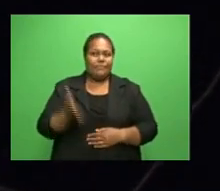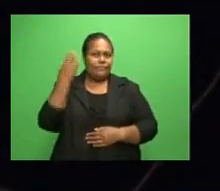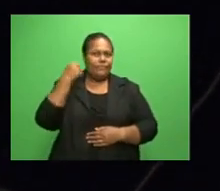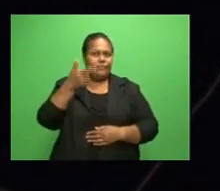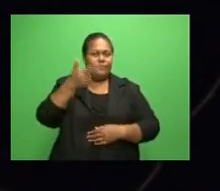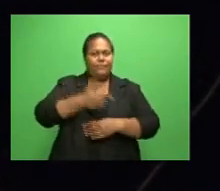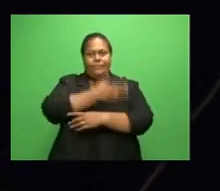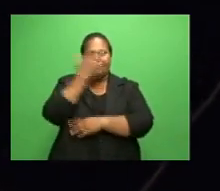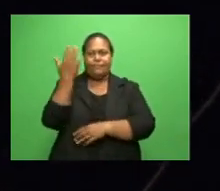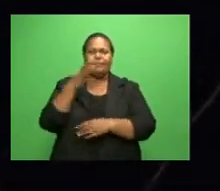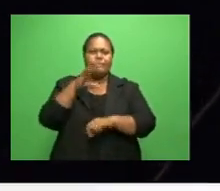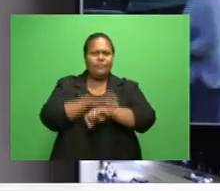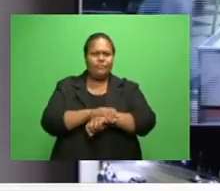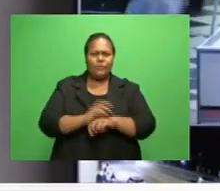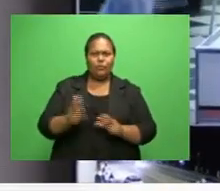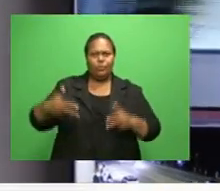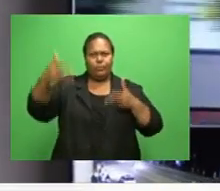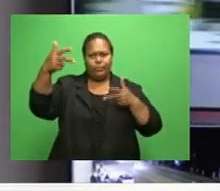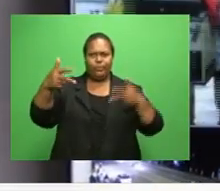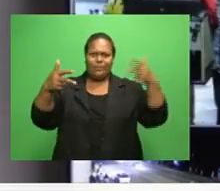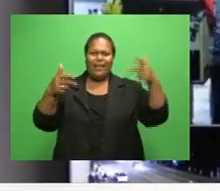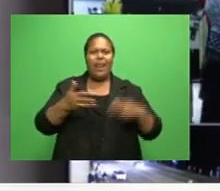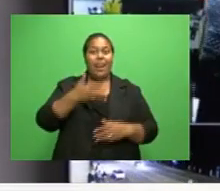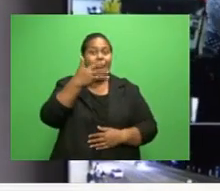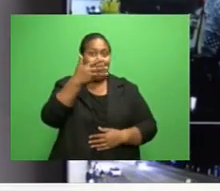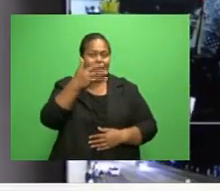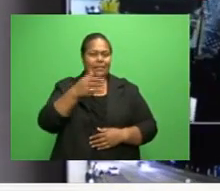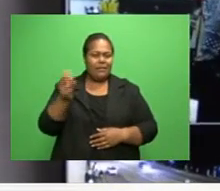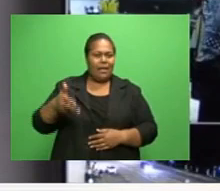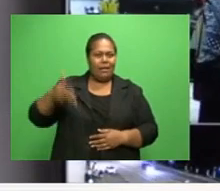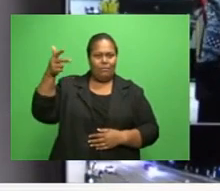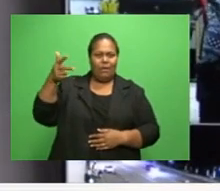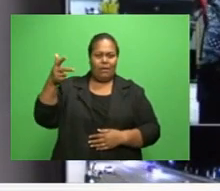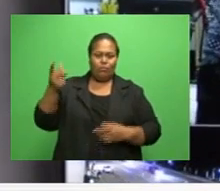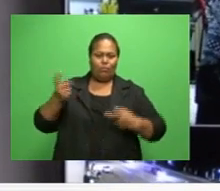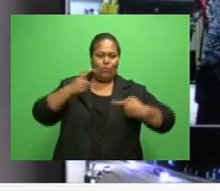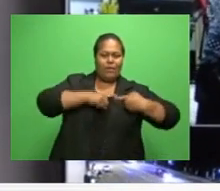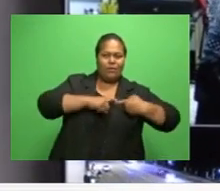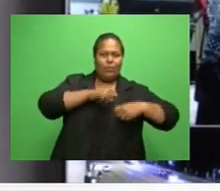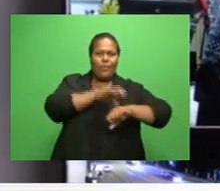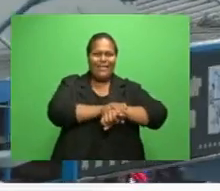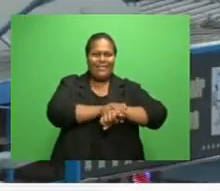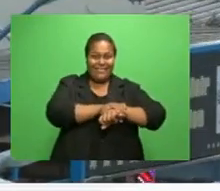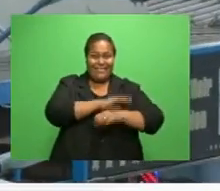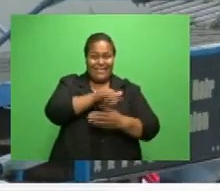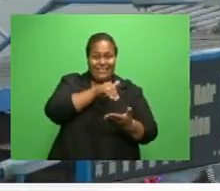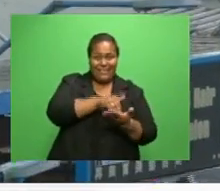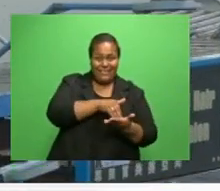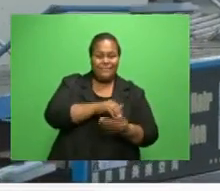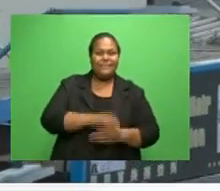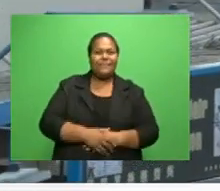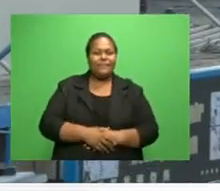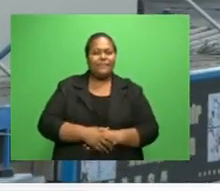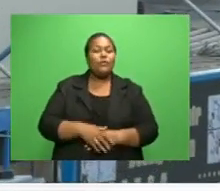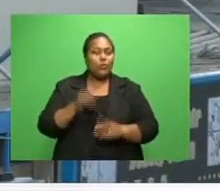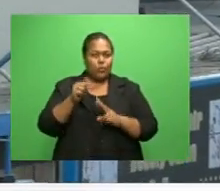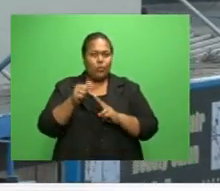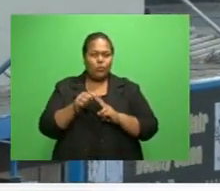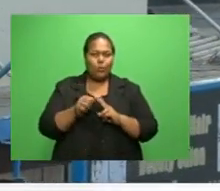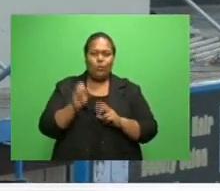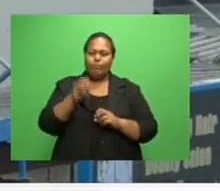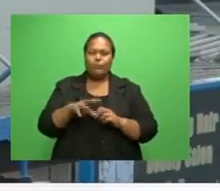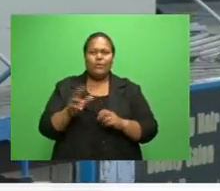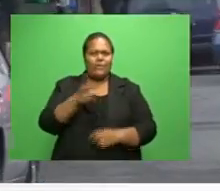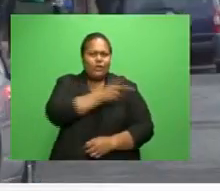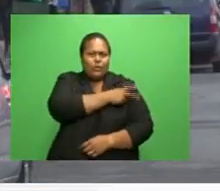installed nine CCTV cameras connected to the Eastern Division Command Center. Police will also install security cameras near the